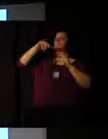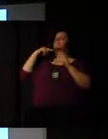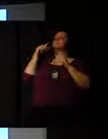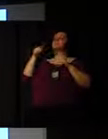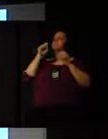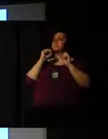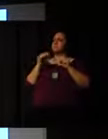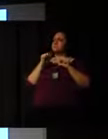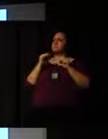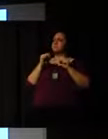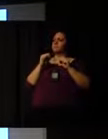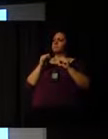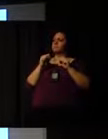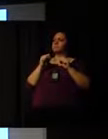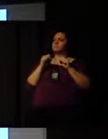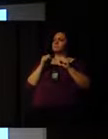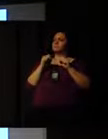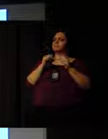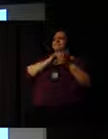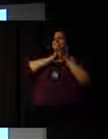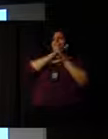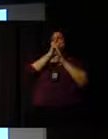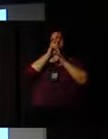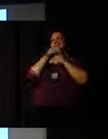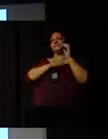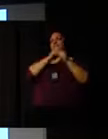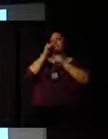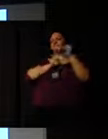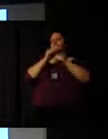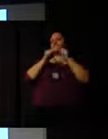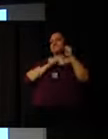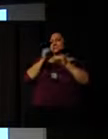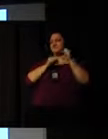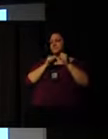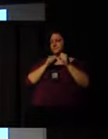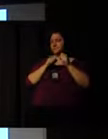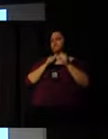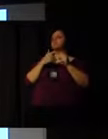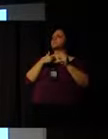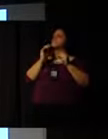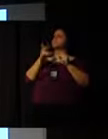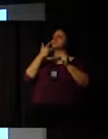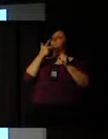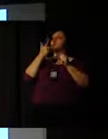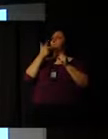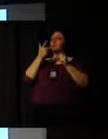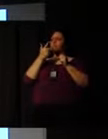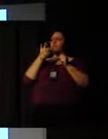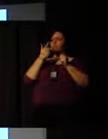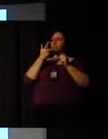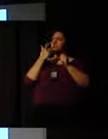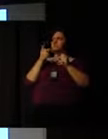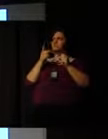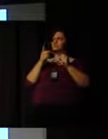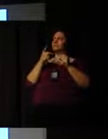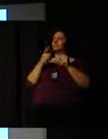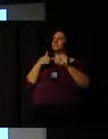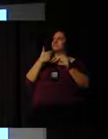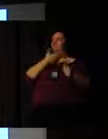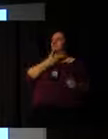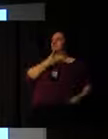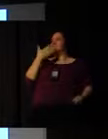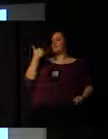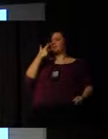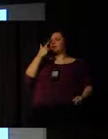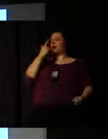of corporates. There's, we speak about, like the lady spoke about, my colleague spoke about Coca-Cola. It's